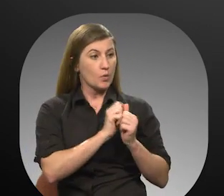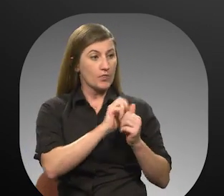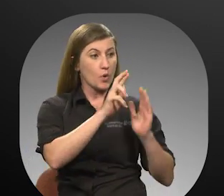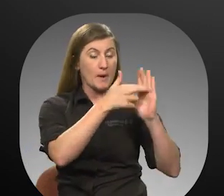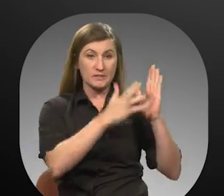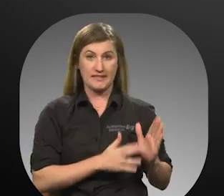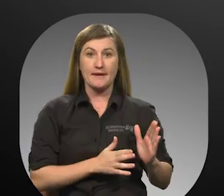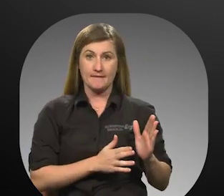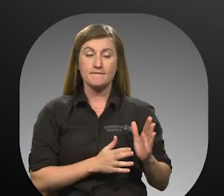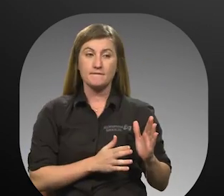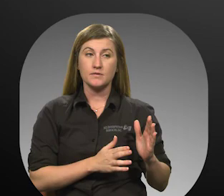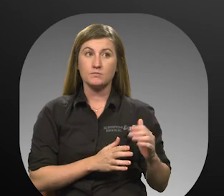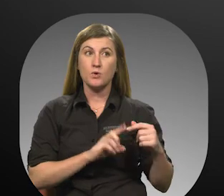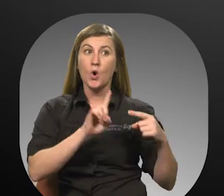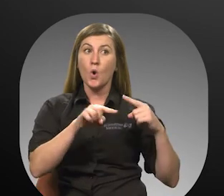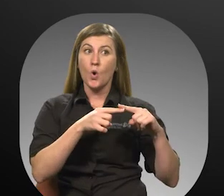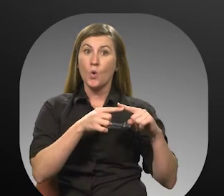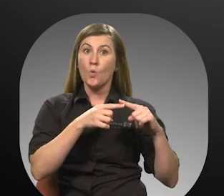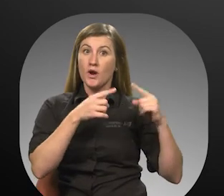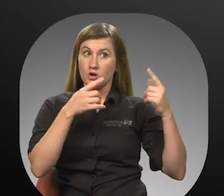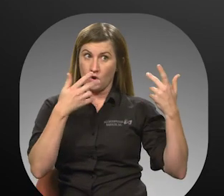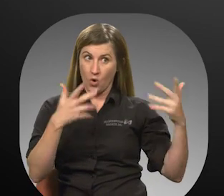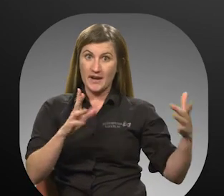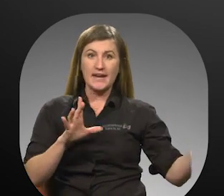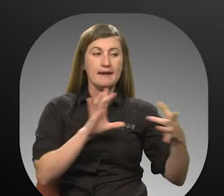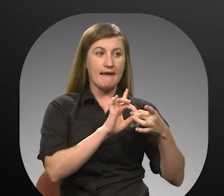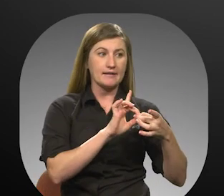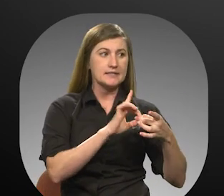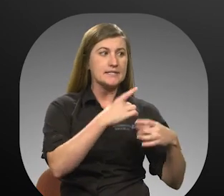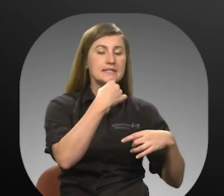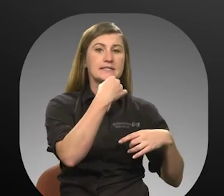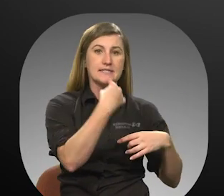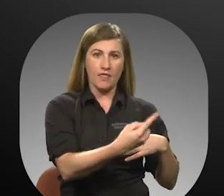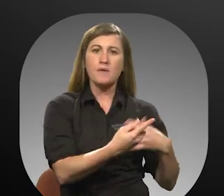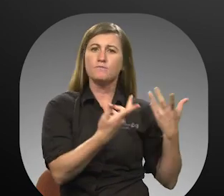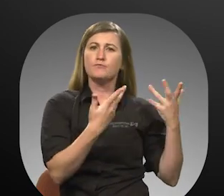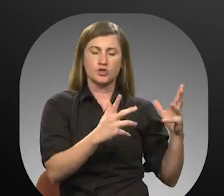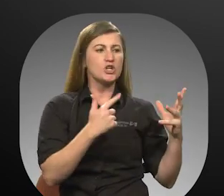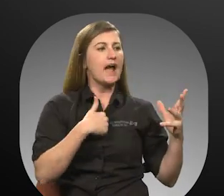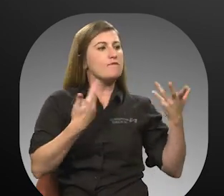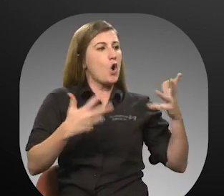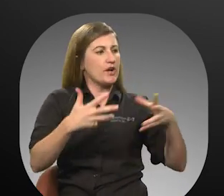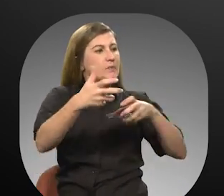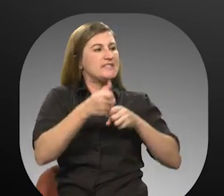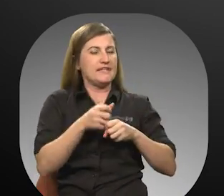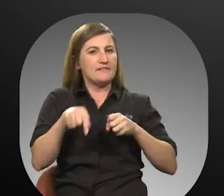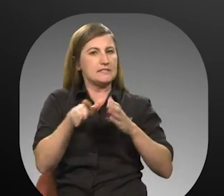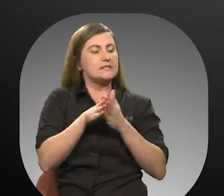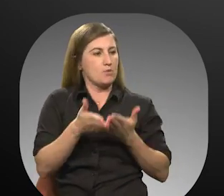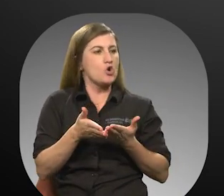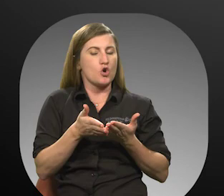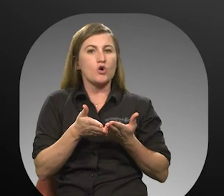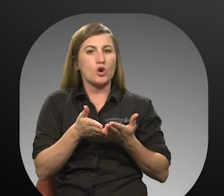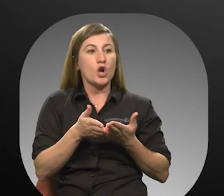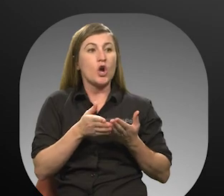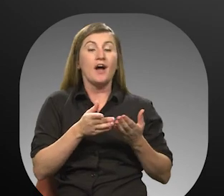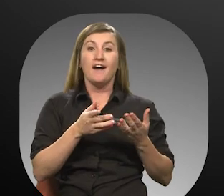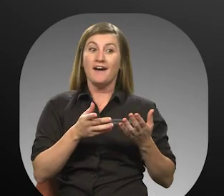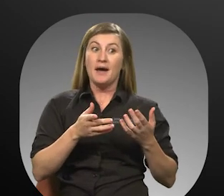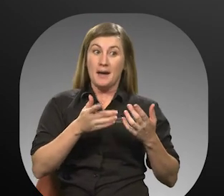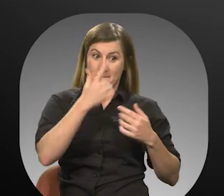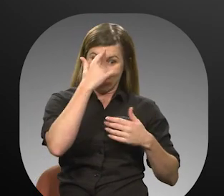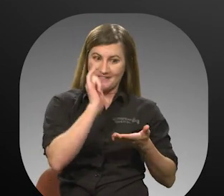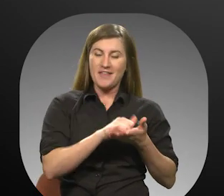speak to a customer service representative. Once on the line, request information on your Acknowledgement of Receipt Form. You will receive one